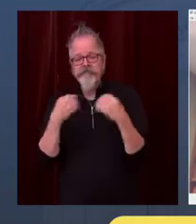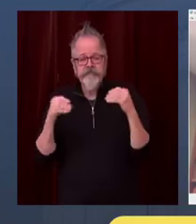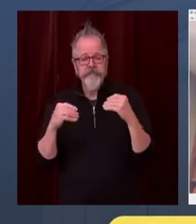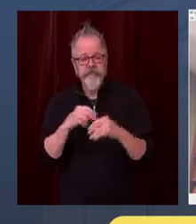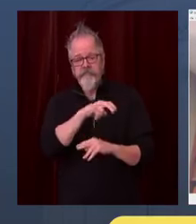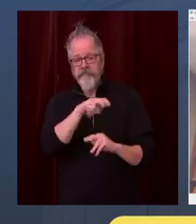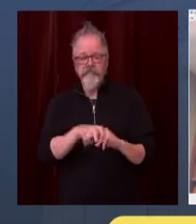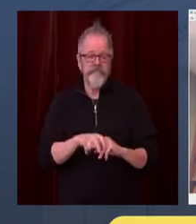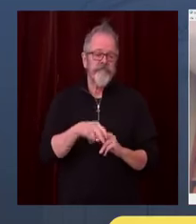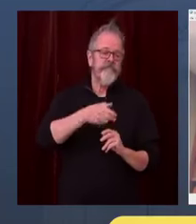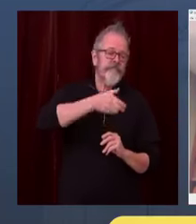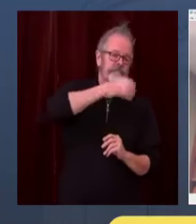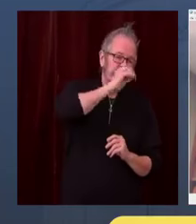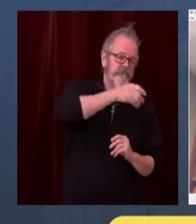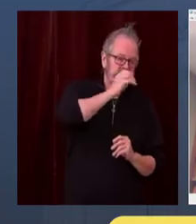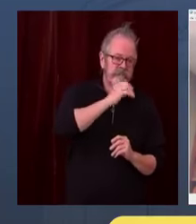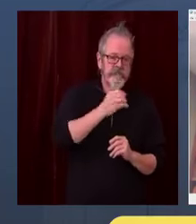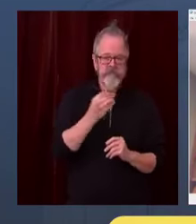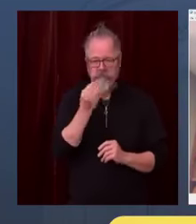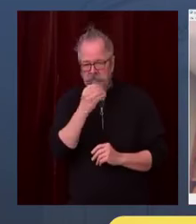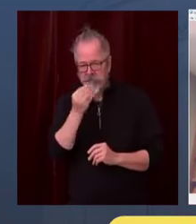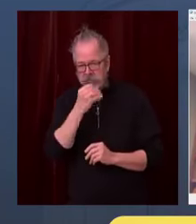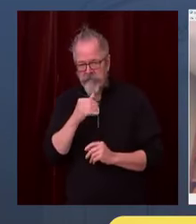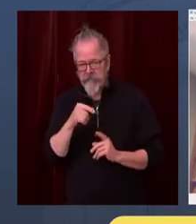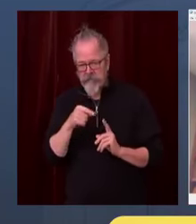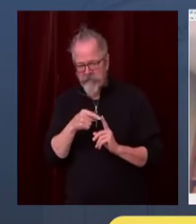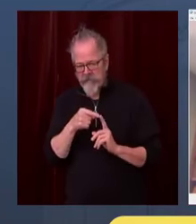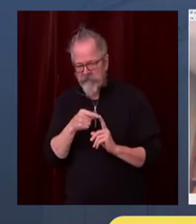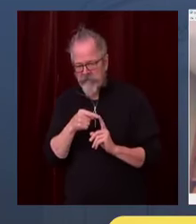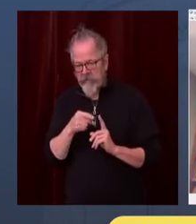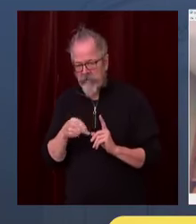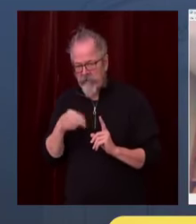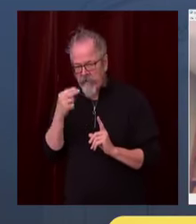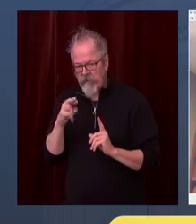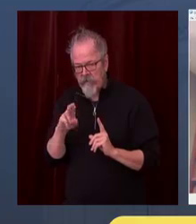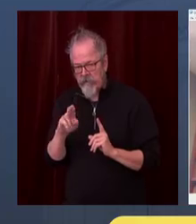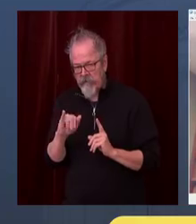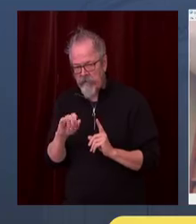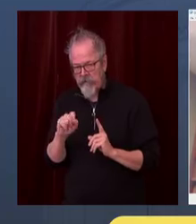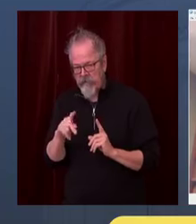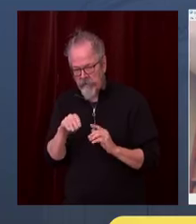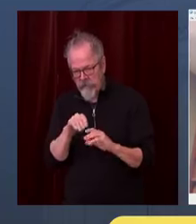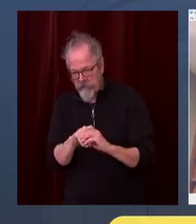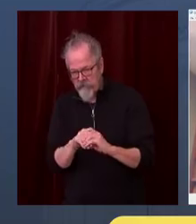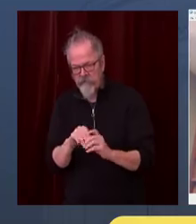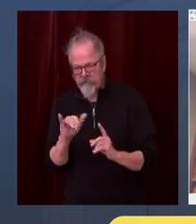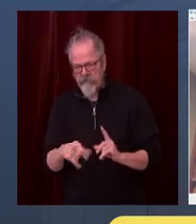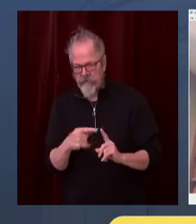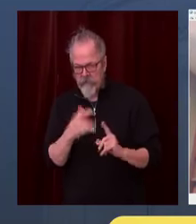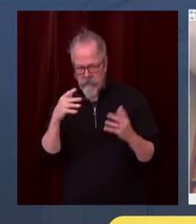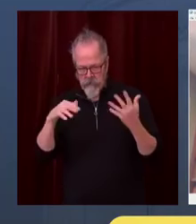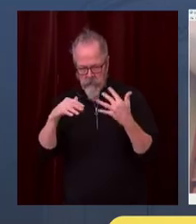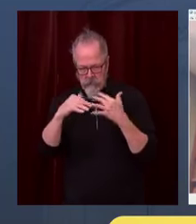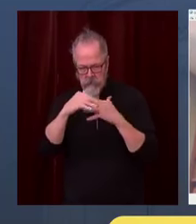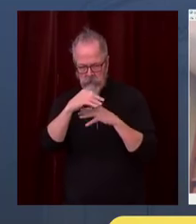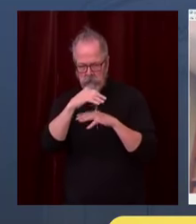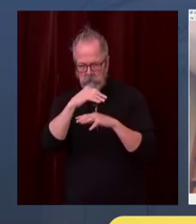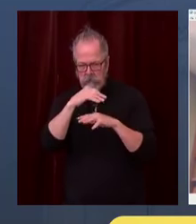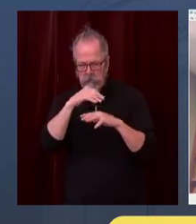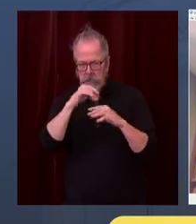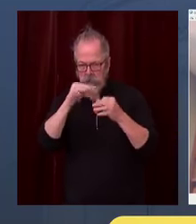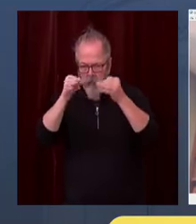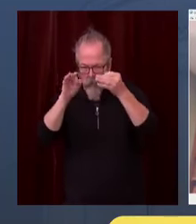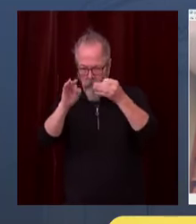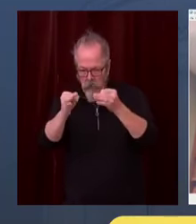hospitals don't become overwhelmed with COVID cases, like we're seeing in many hospitals in the Midwest and elsewhere in the